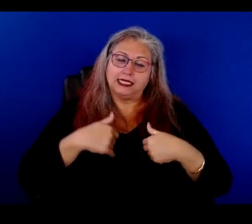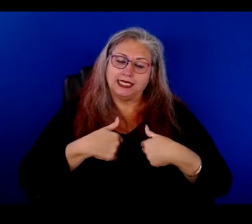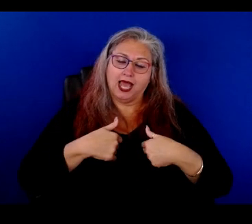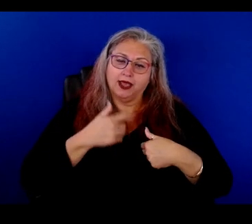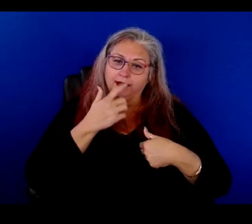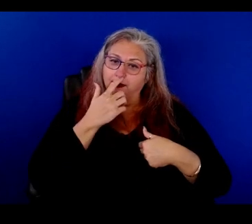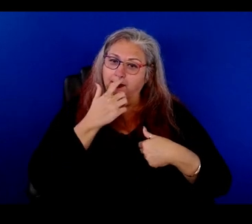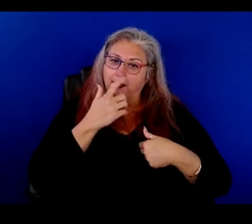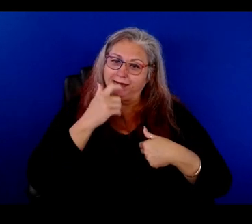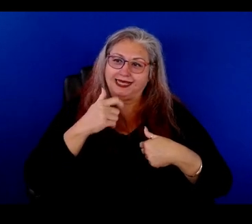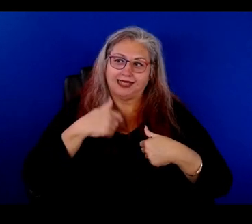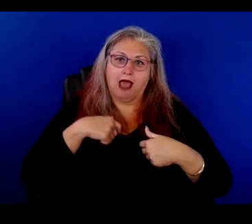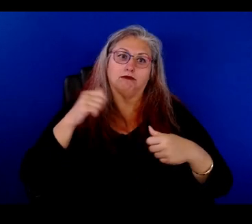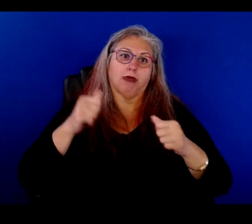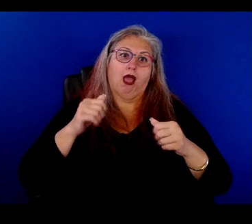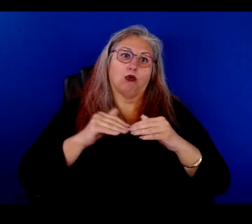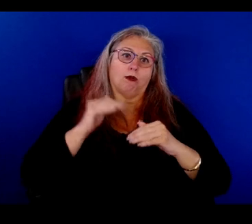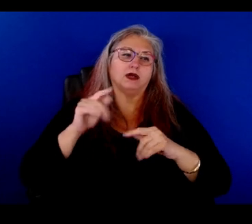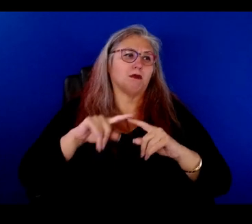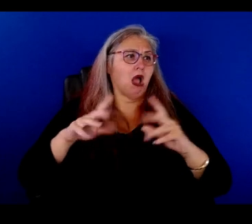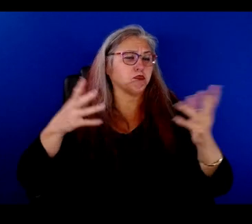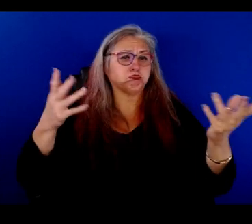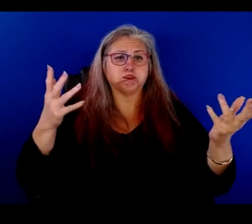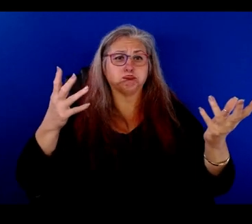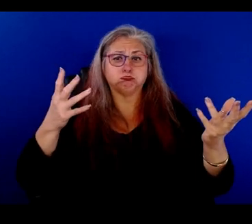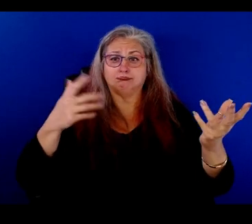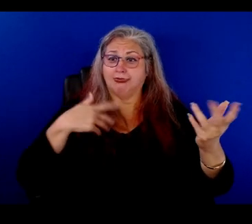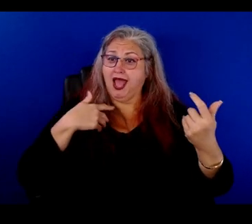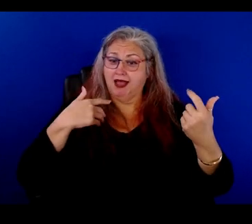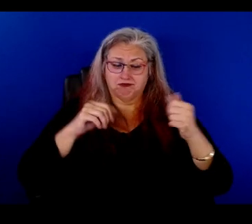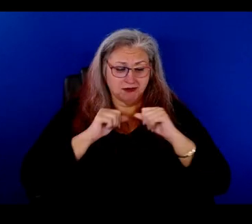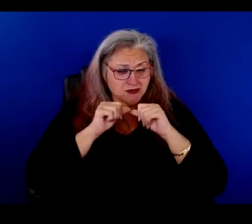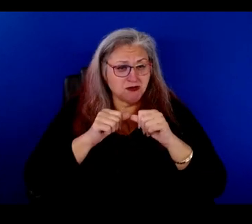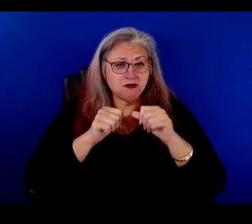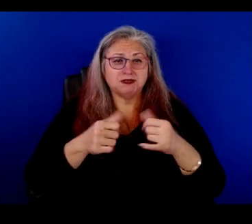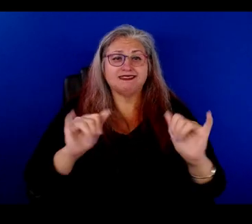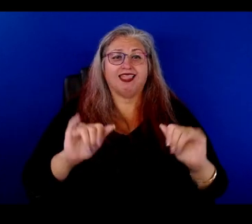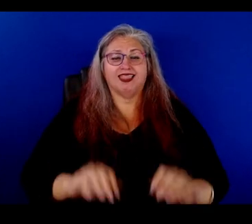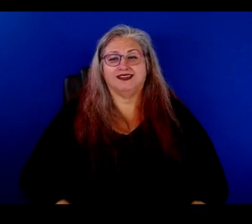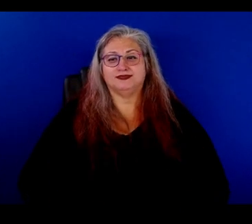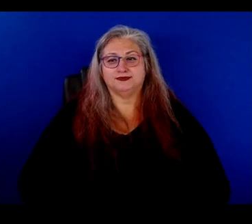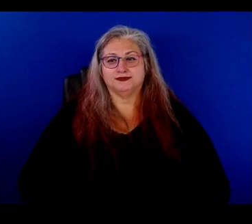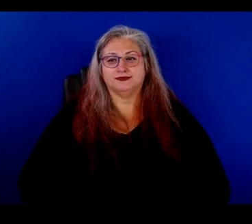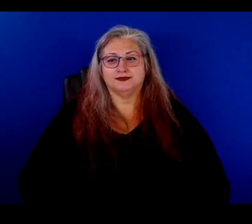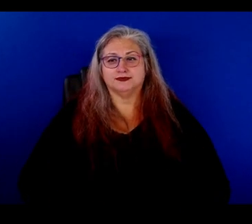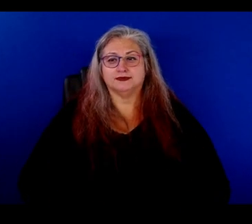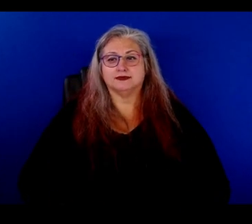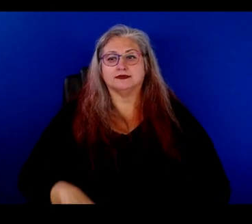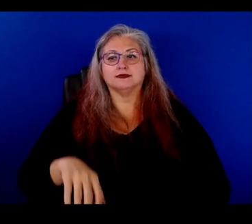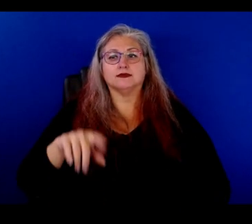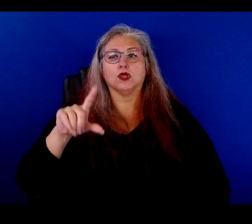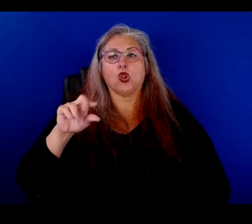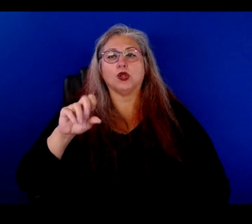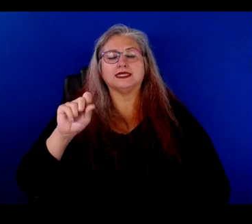because of all my banging. But other than that, you know, I'm still going. So, um, was it difficult